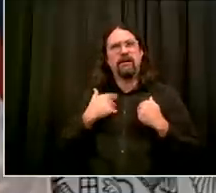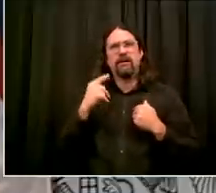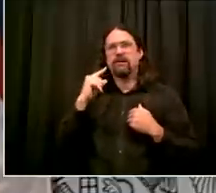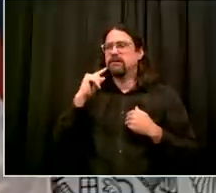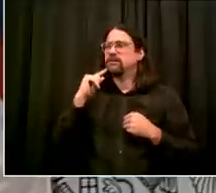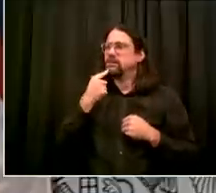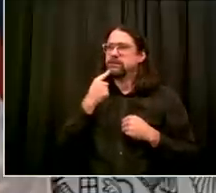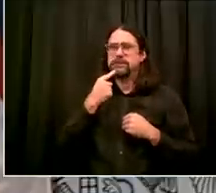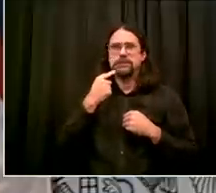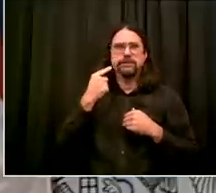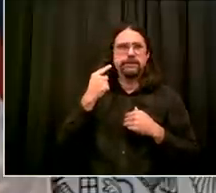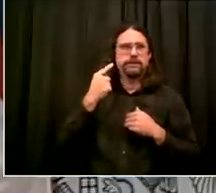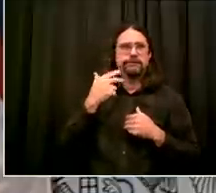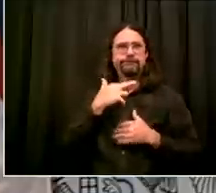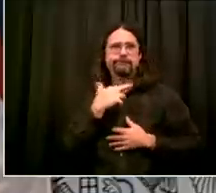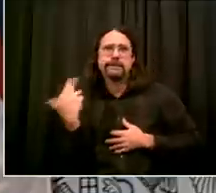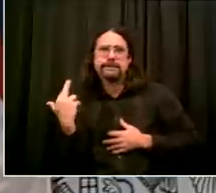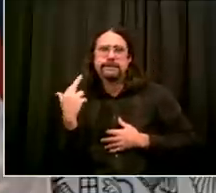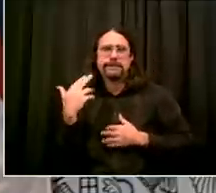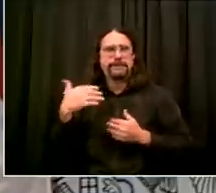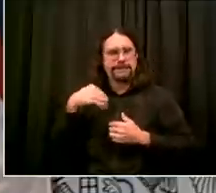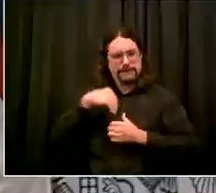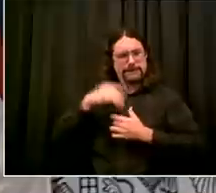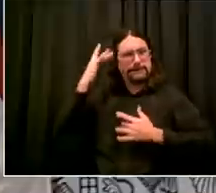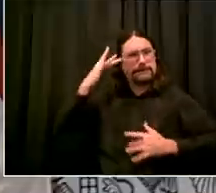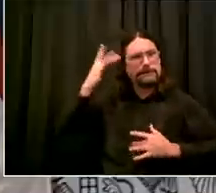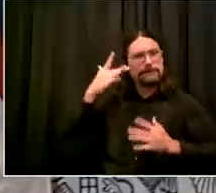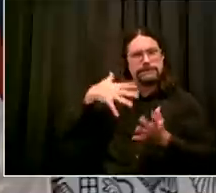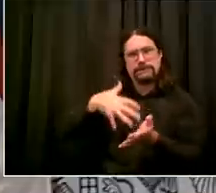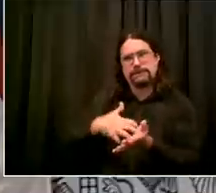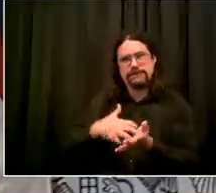gets the help they deserve and we'll follow up on that immediately